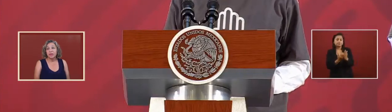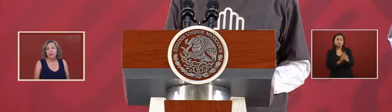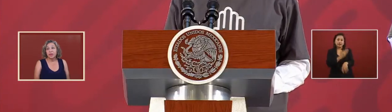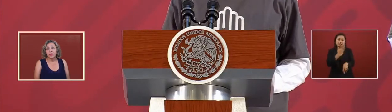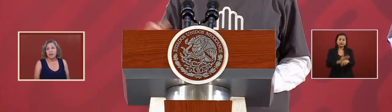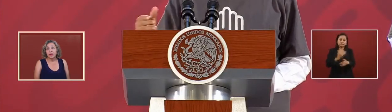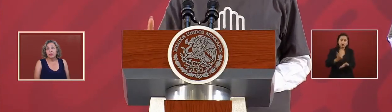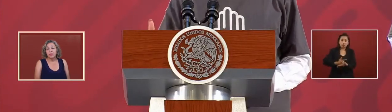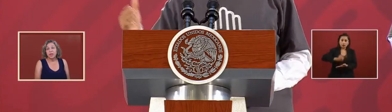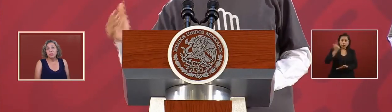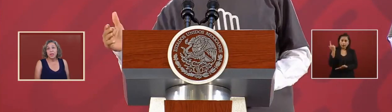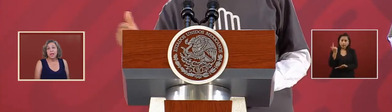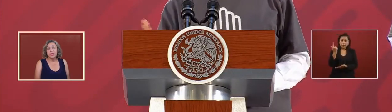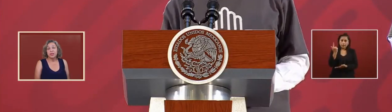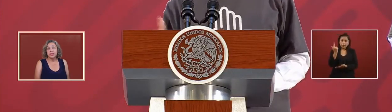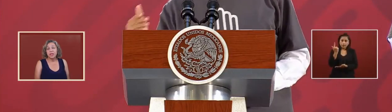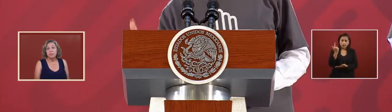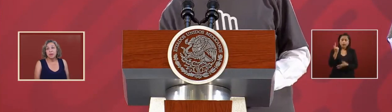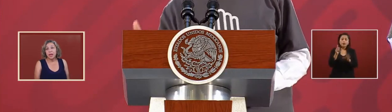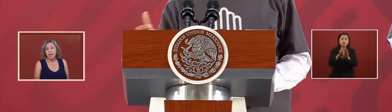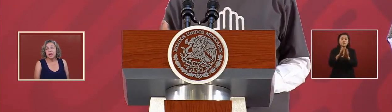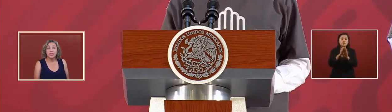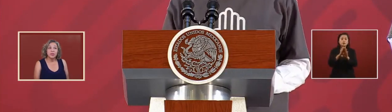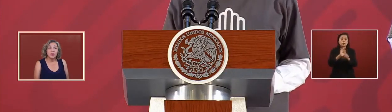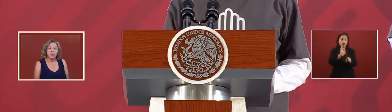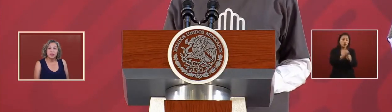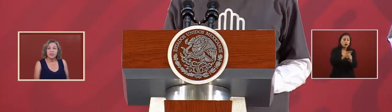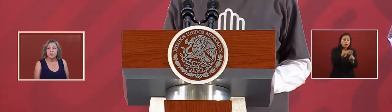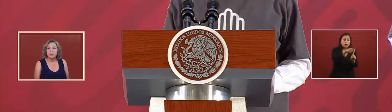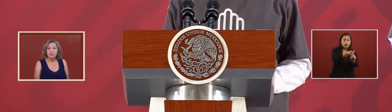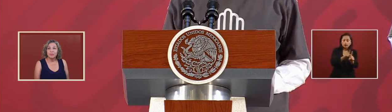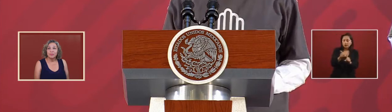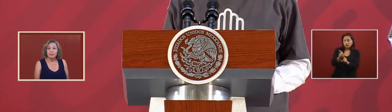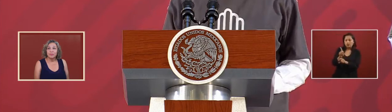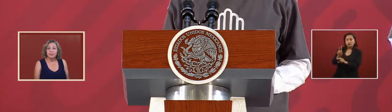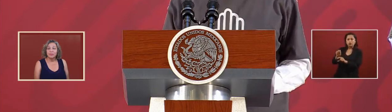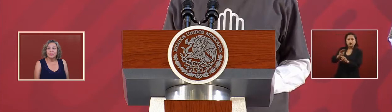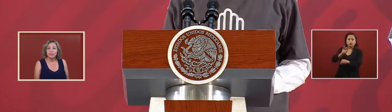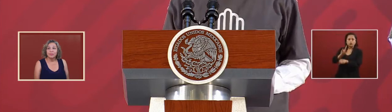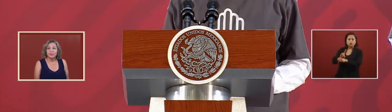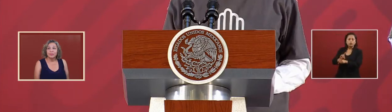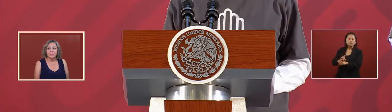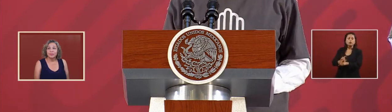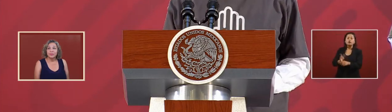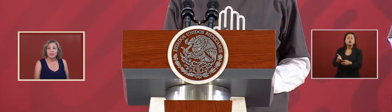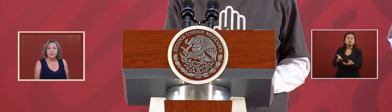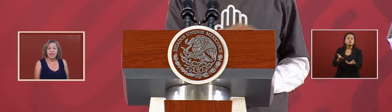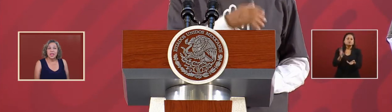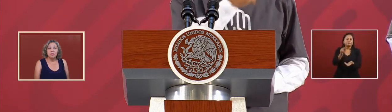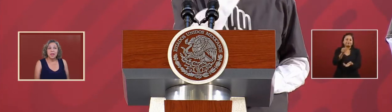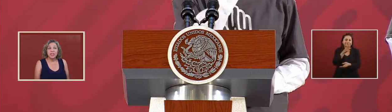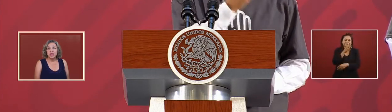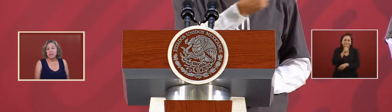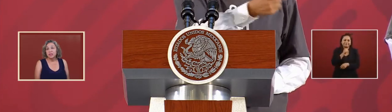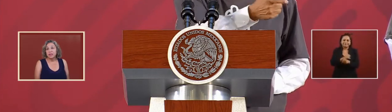be applied to some and not to others imagine